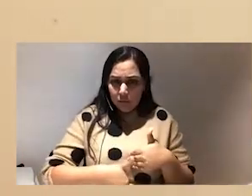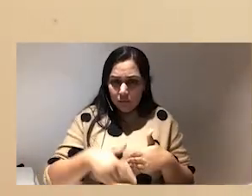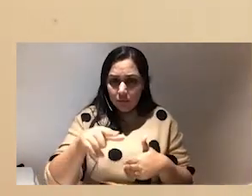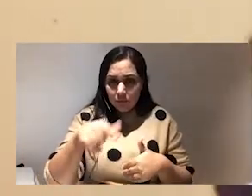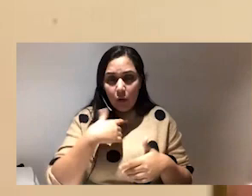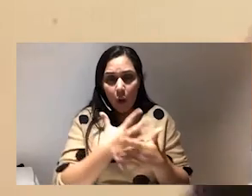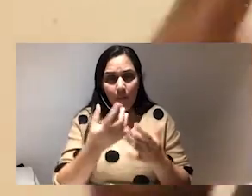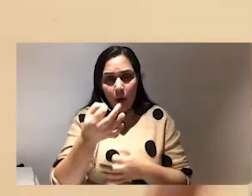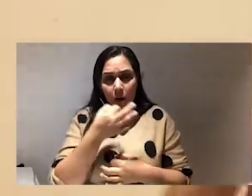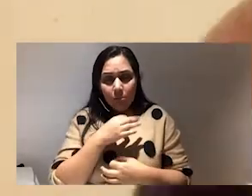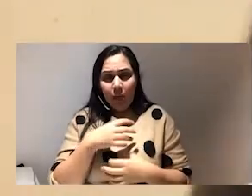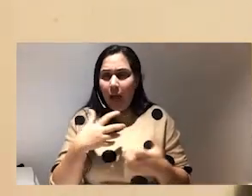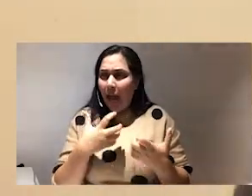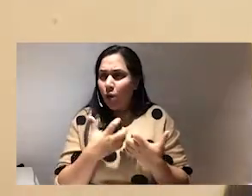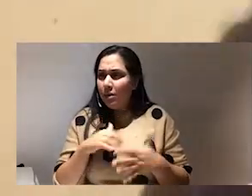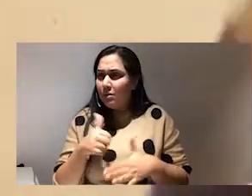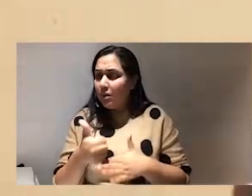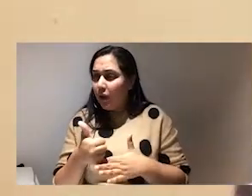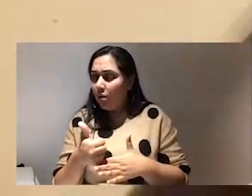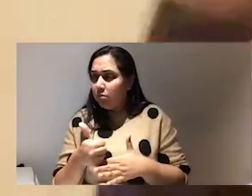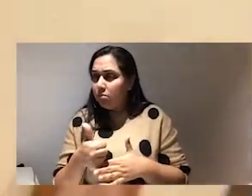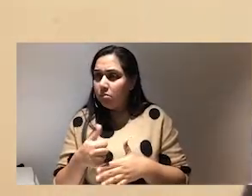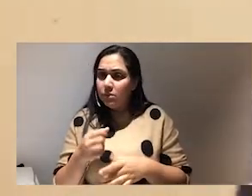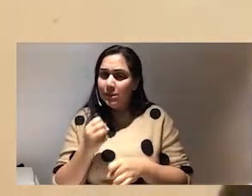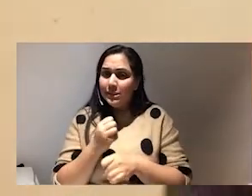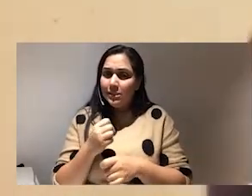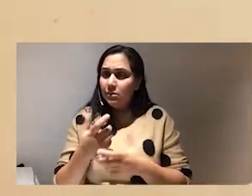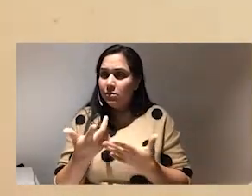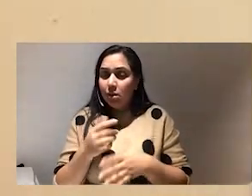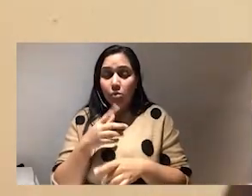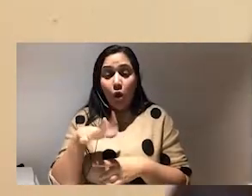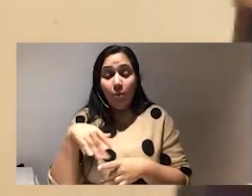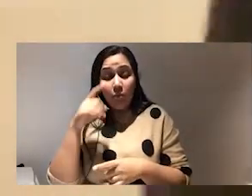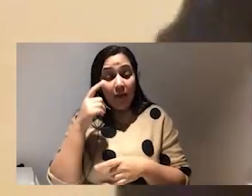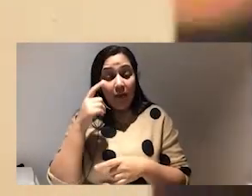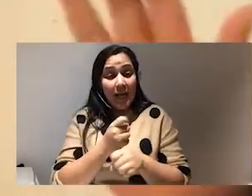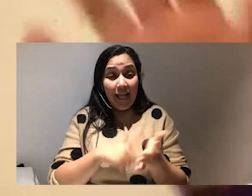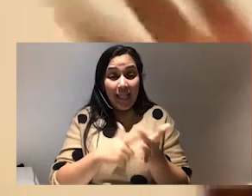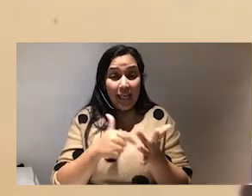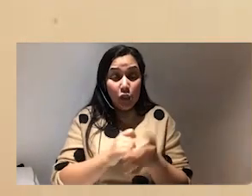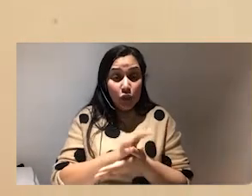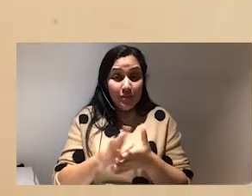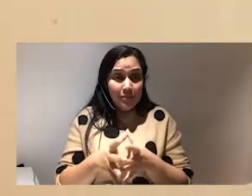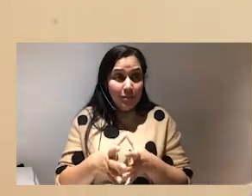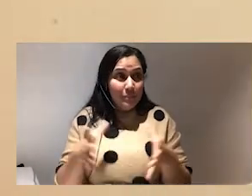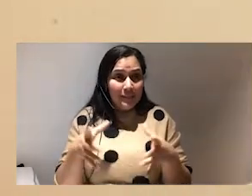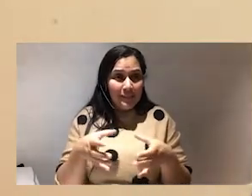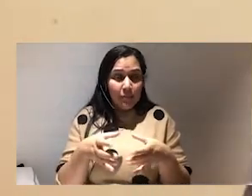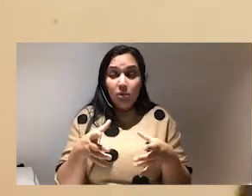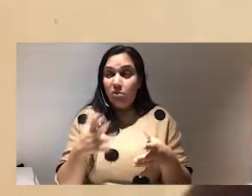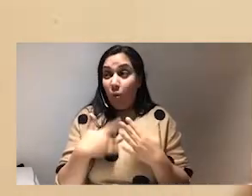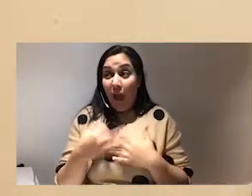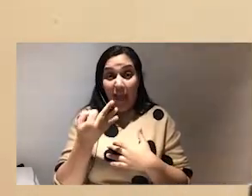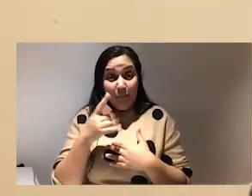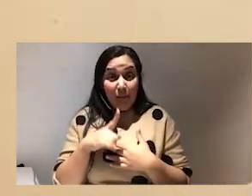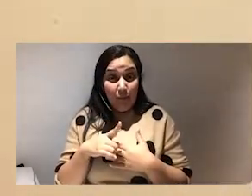like how did I set up glitch like a lot of people think glitch is bigger than we are we're a small team small but mighty team of eight people people think